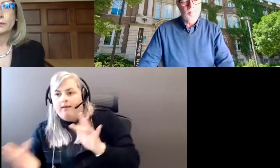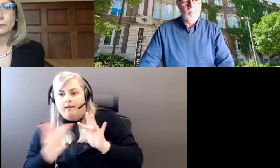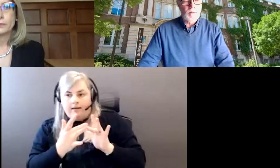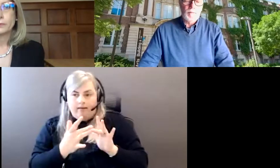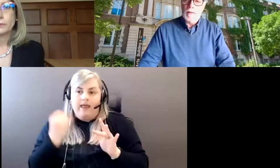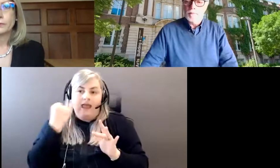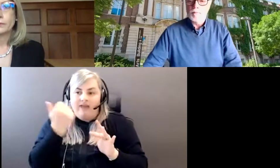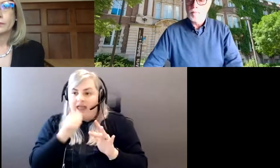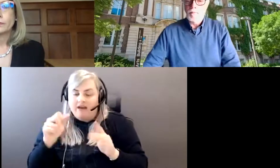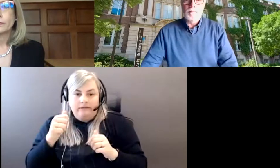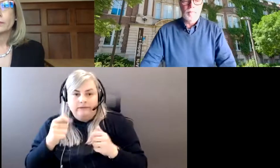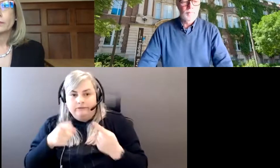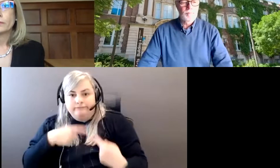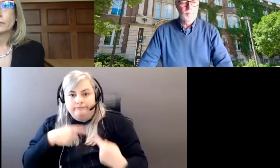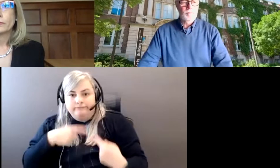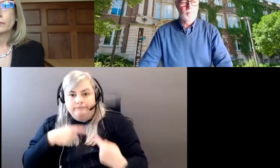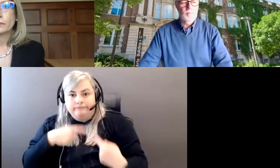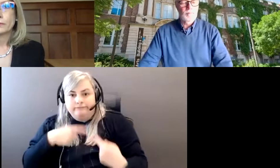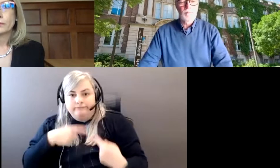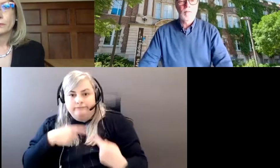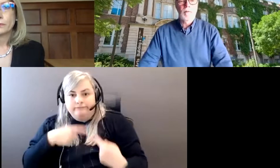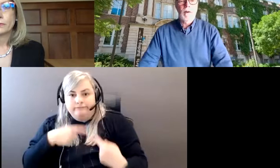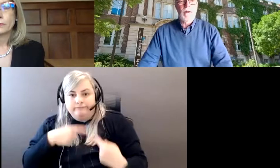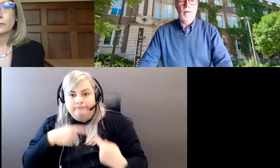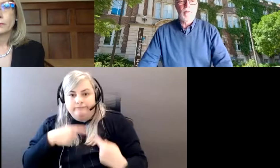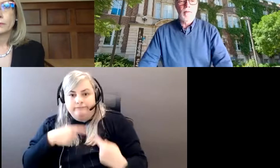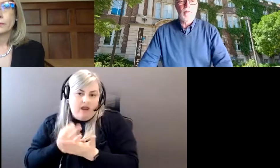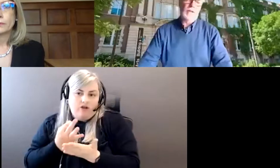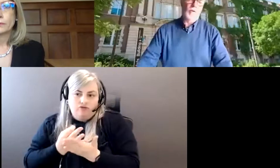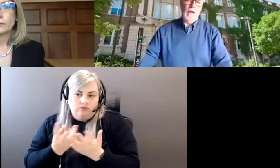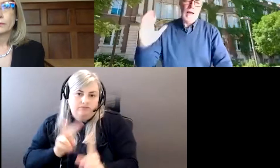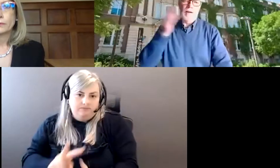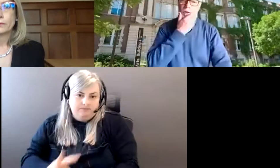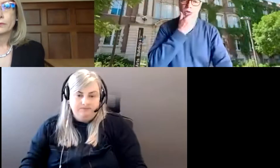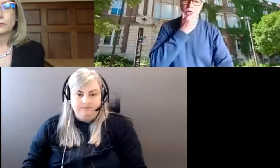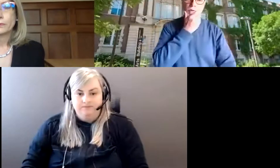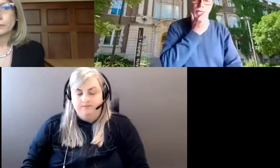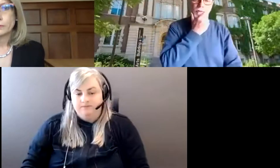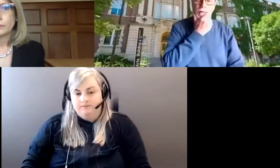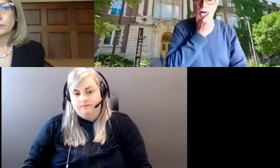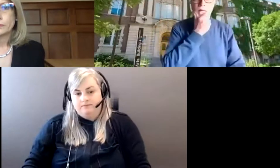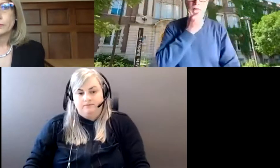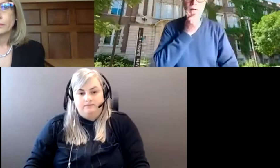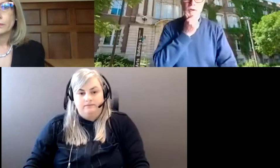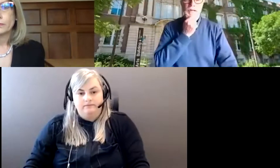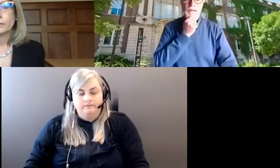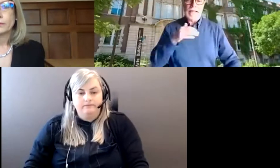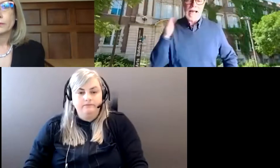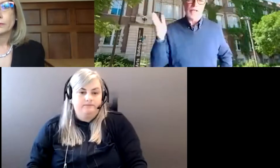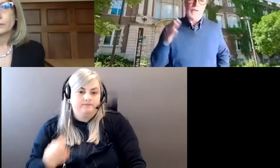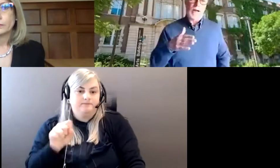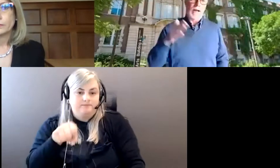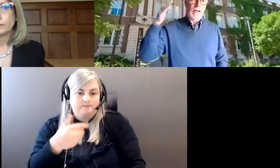anything. And that's, and that's on the finance side. Thank you. And, and very, very good, uh,